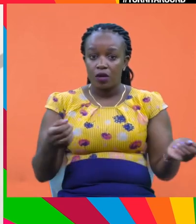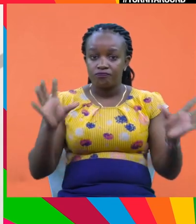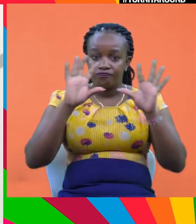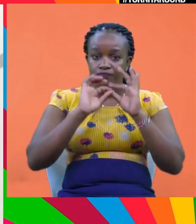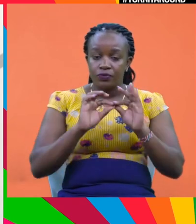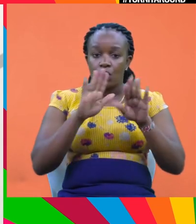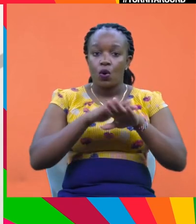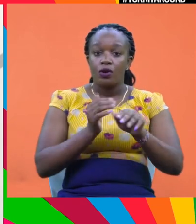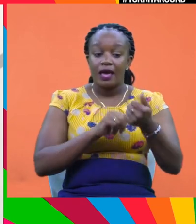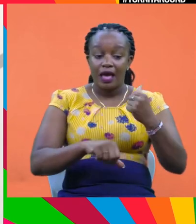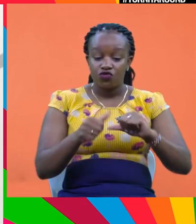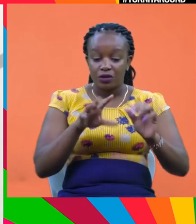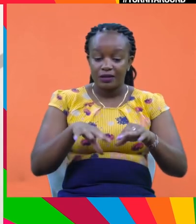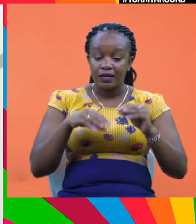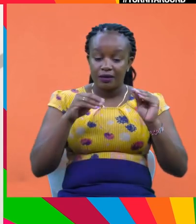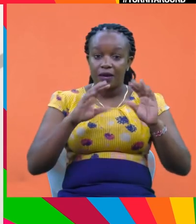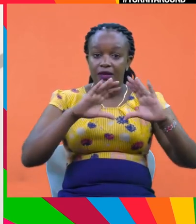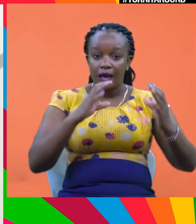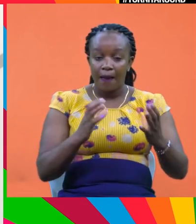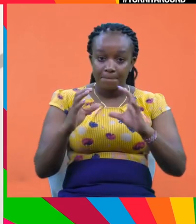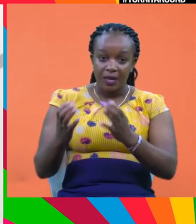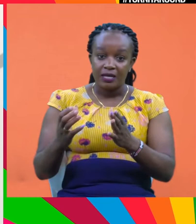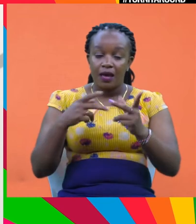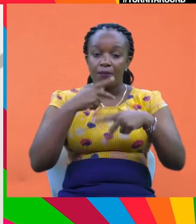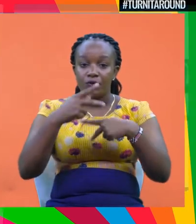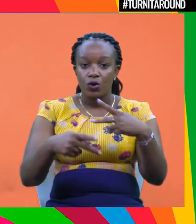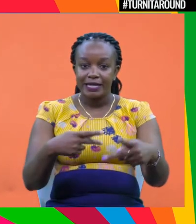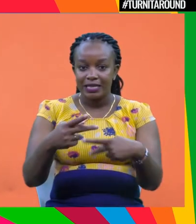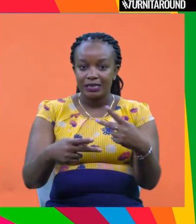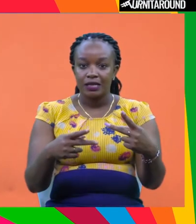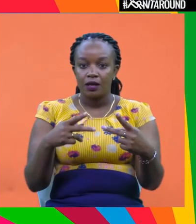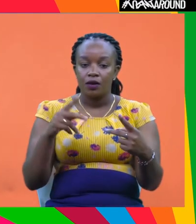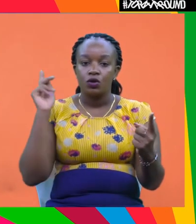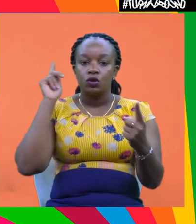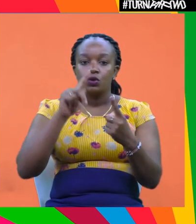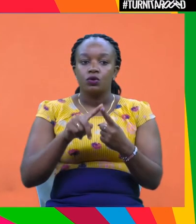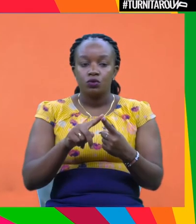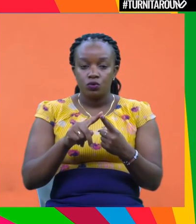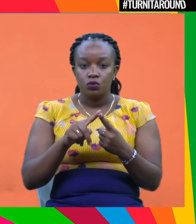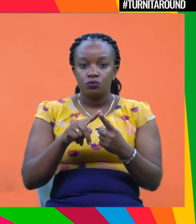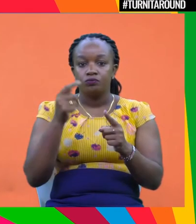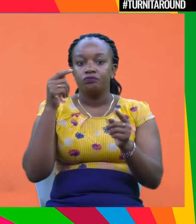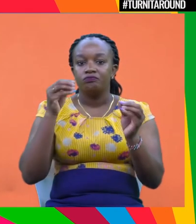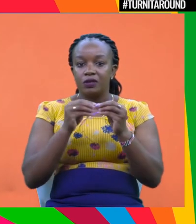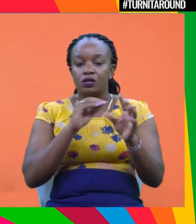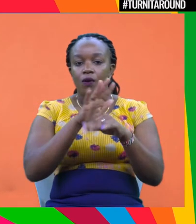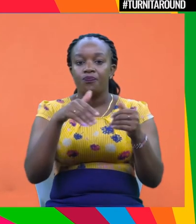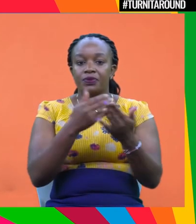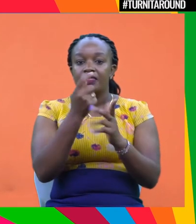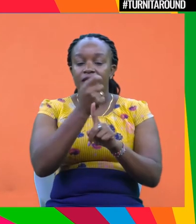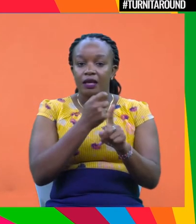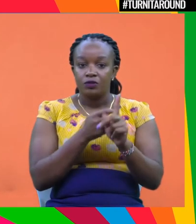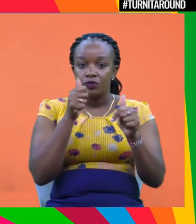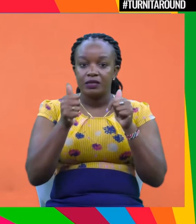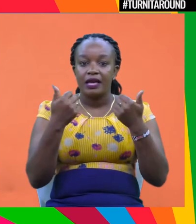an outcome or an action taken by the company and progress to to basically the terms of how they're